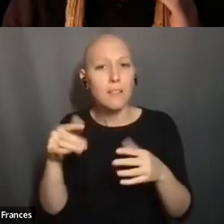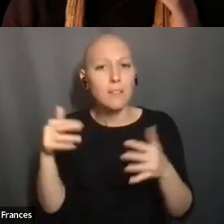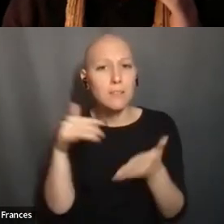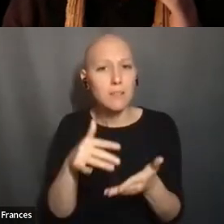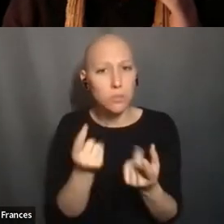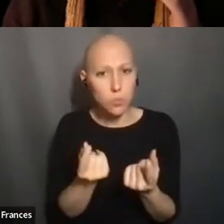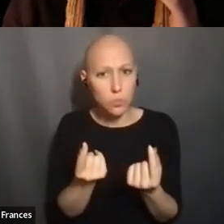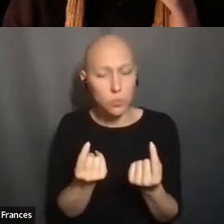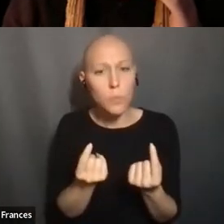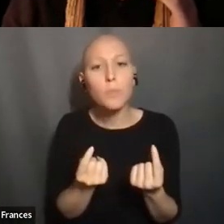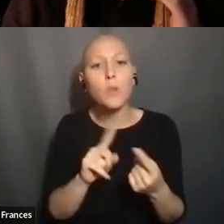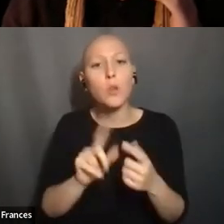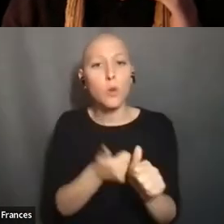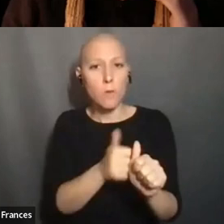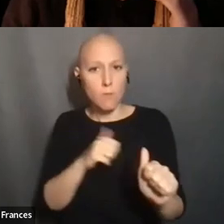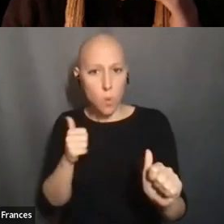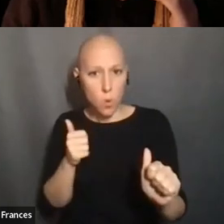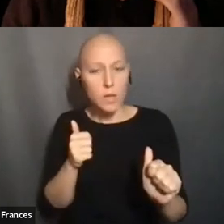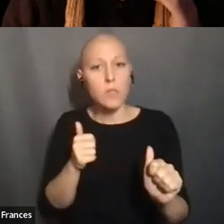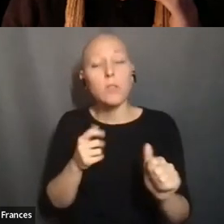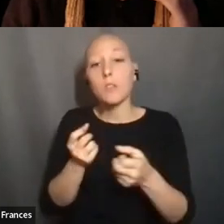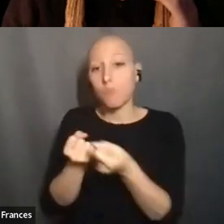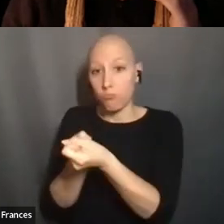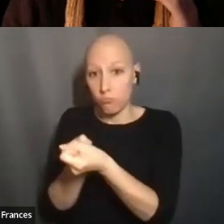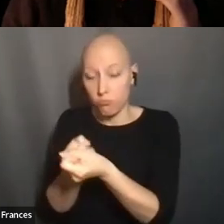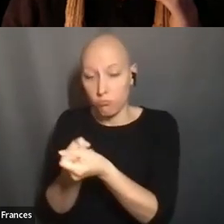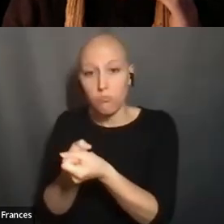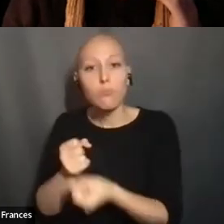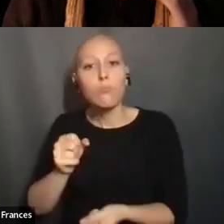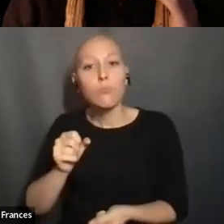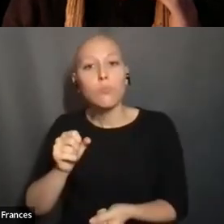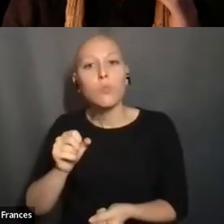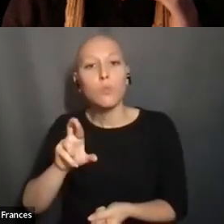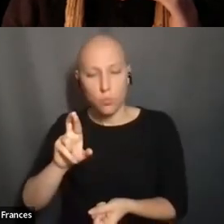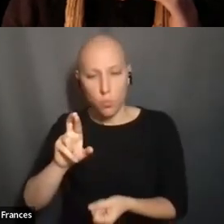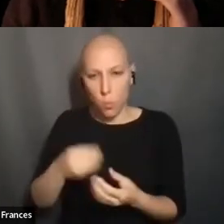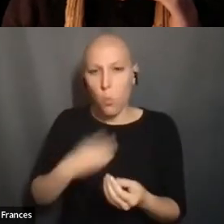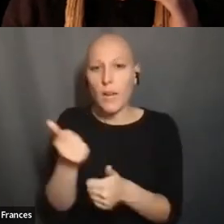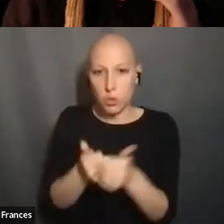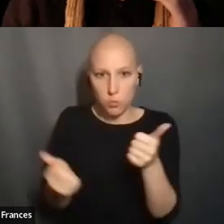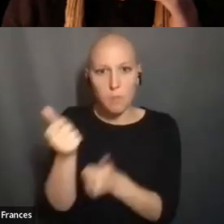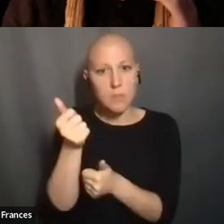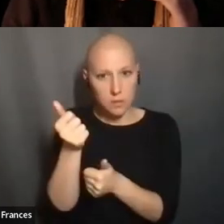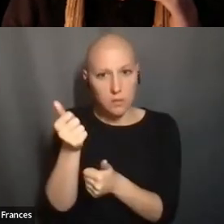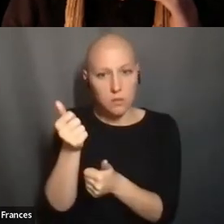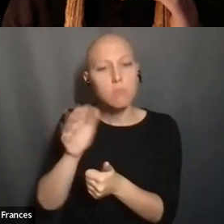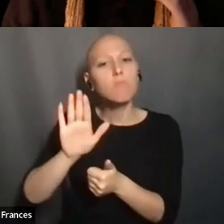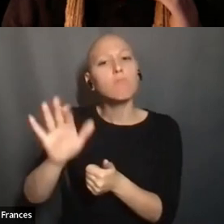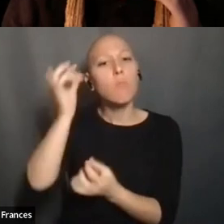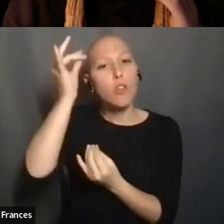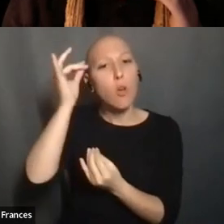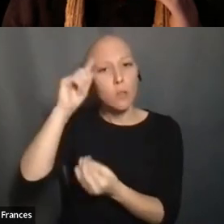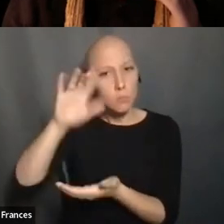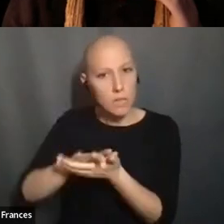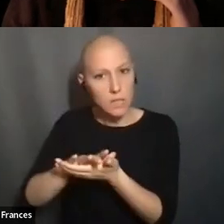SUPREMACISTS TO JUSTIFY VIOLENCE AGAINST MARGINALIZED COMMUNITIES AND THAT IT PERPETUATES RACISM. AND I'D JUST LIKE TO